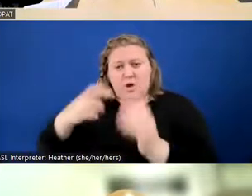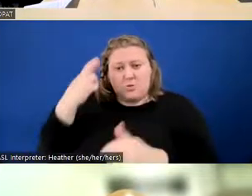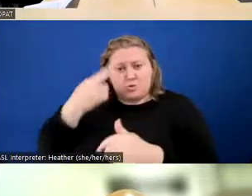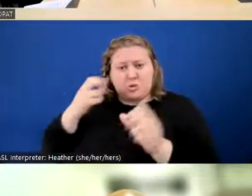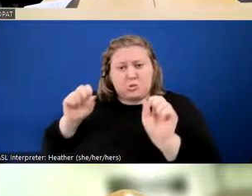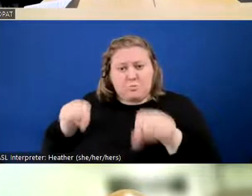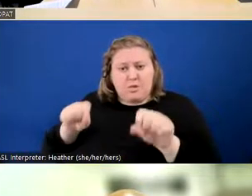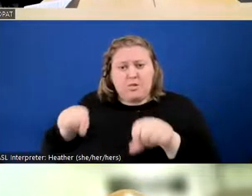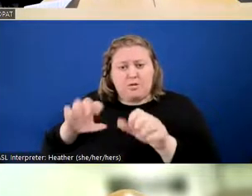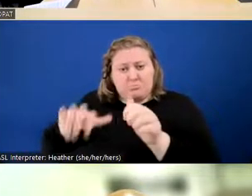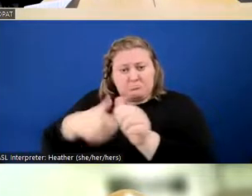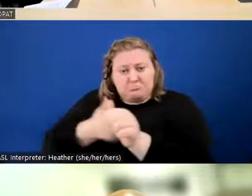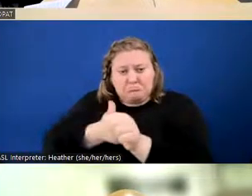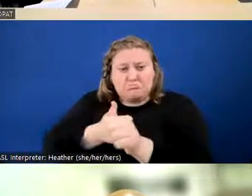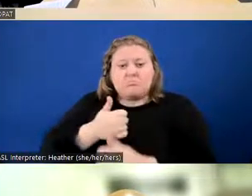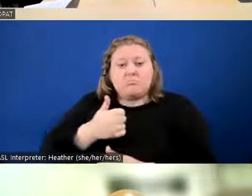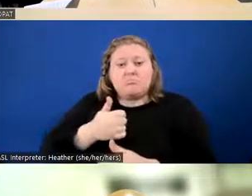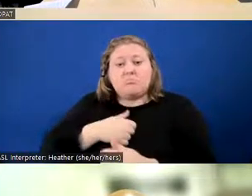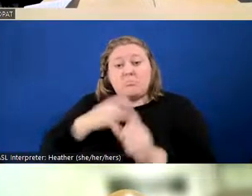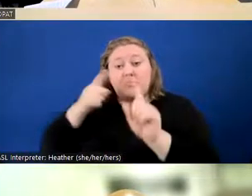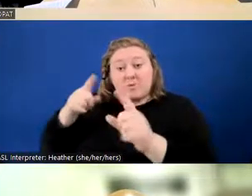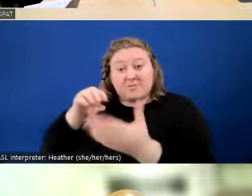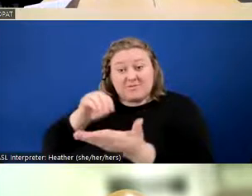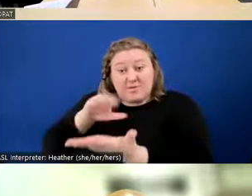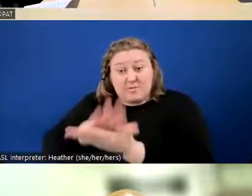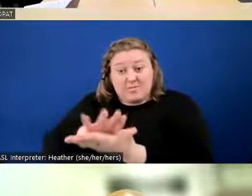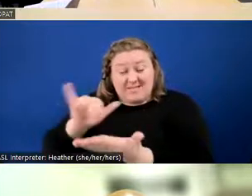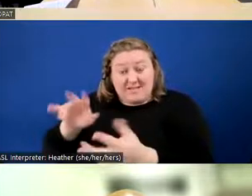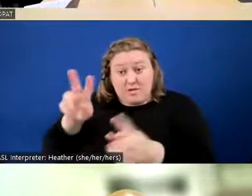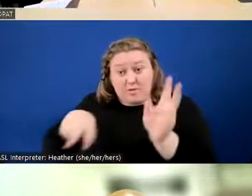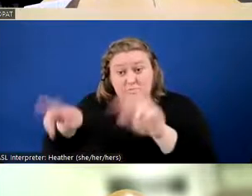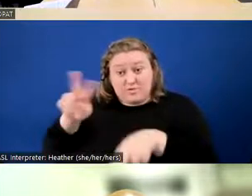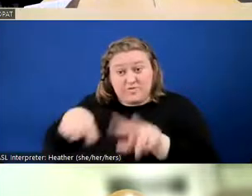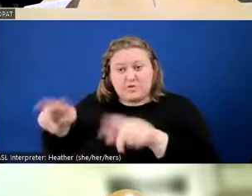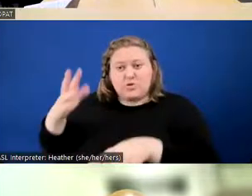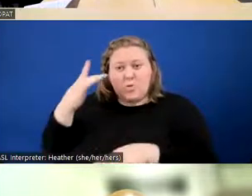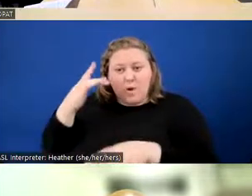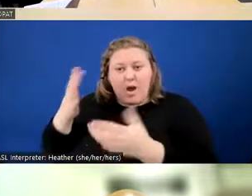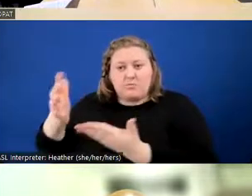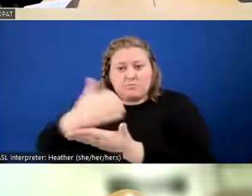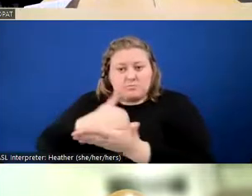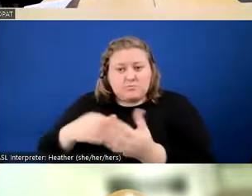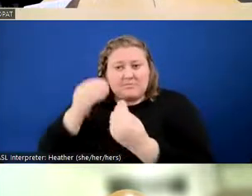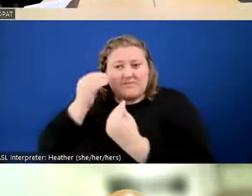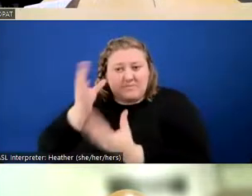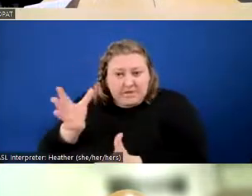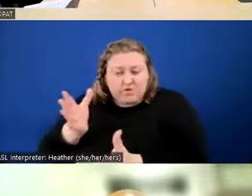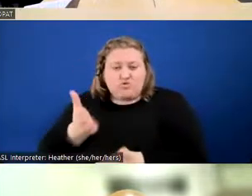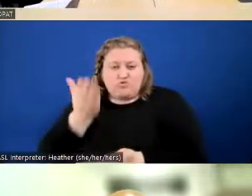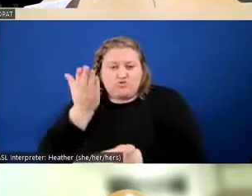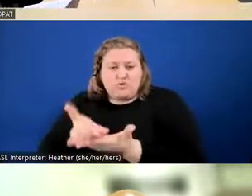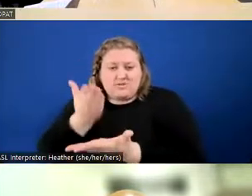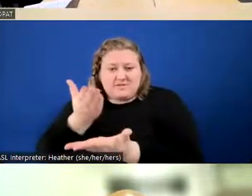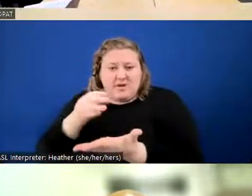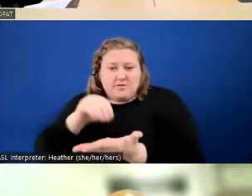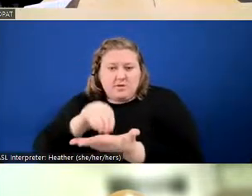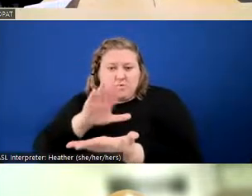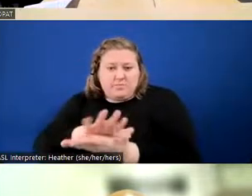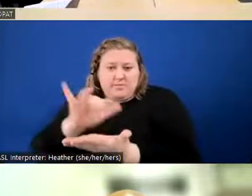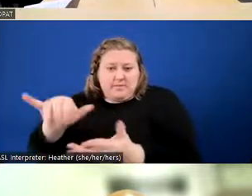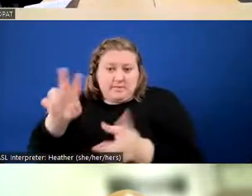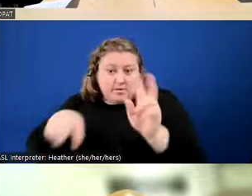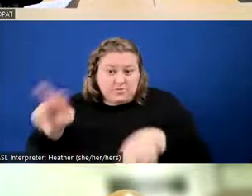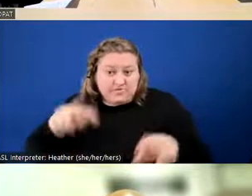individual, but the purpose of documenting the observation must be to gather information or to justify documenting the observation.